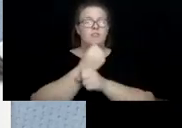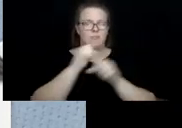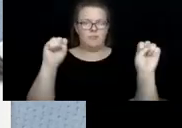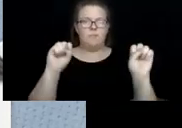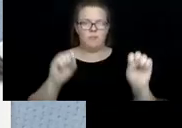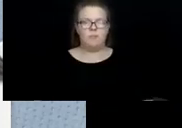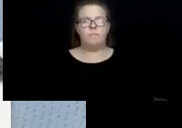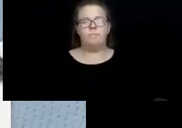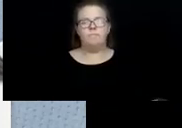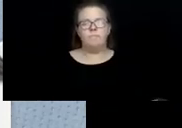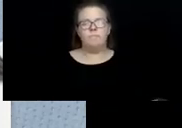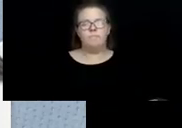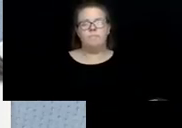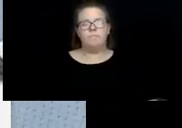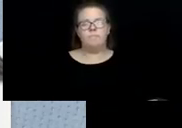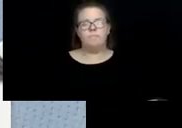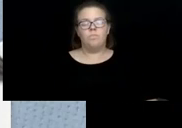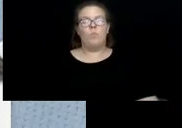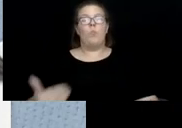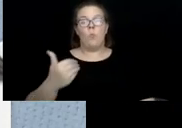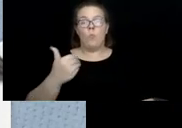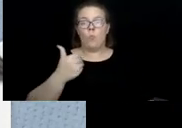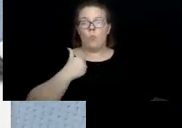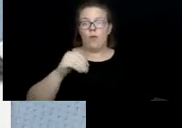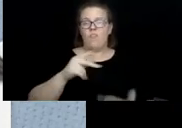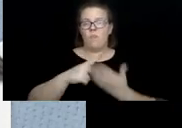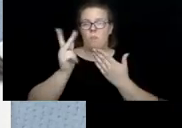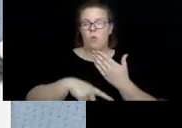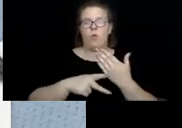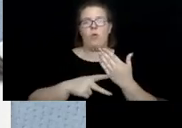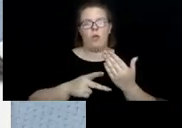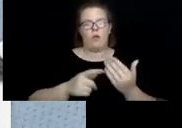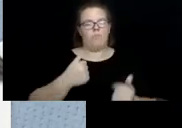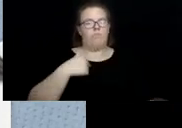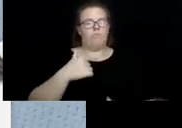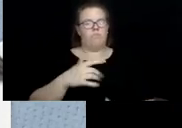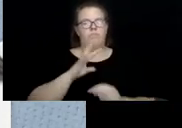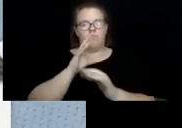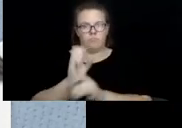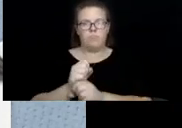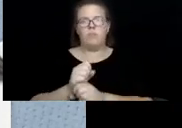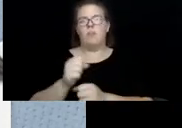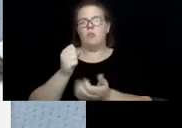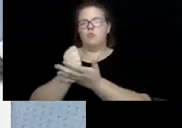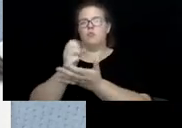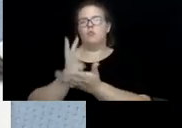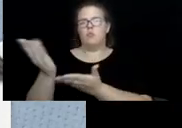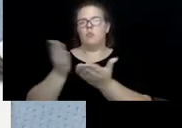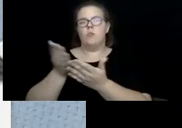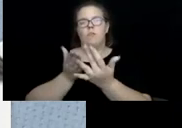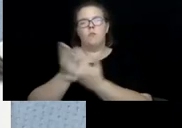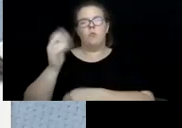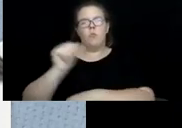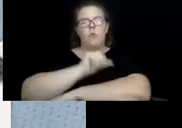Uh, we have a program that is near and dear to my heart as somebody with sensory loss. It is social work services through Aurora of central New York.